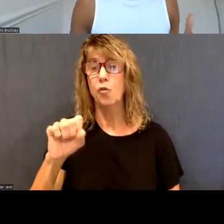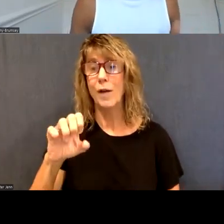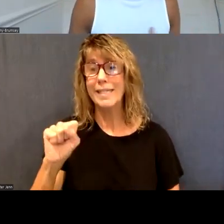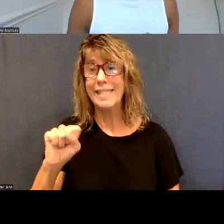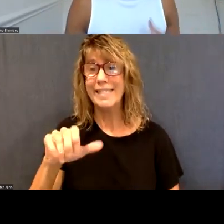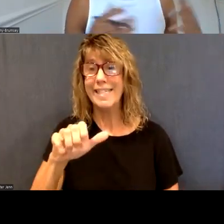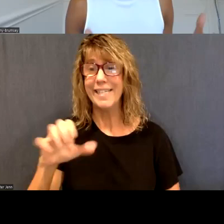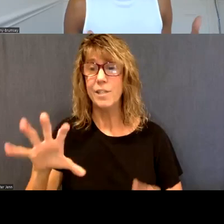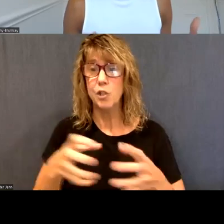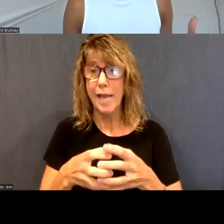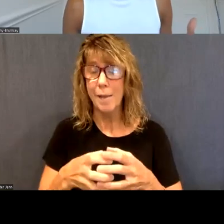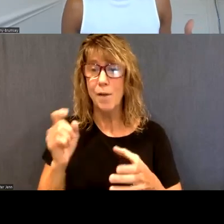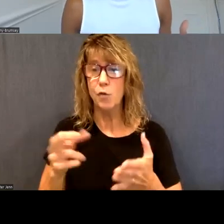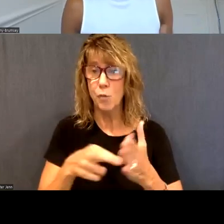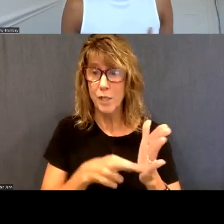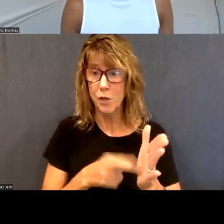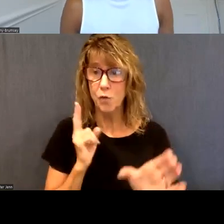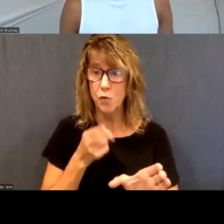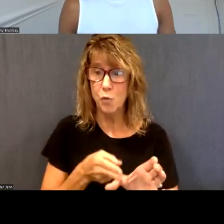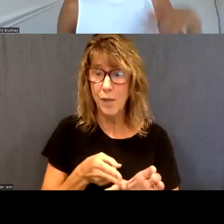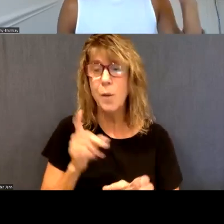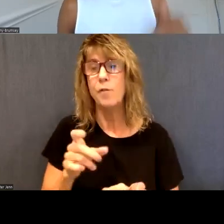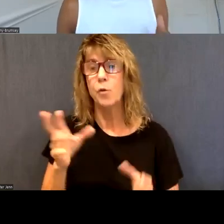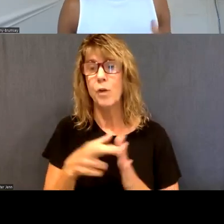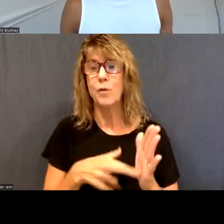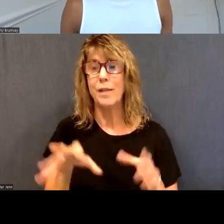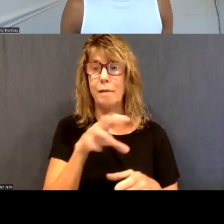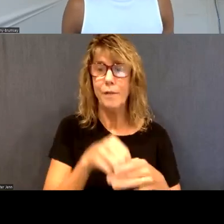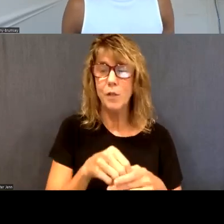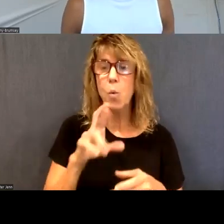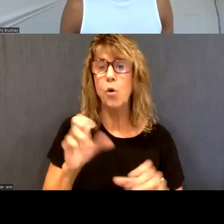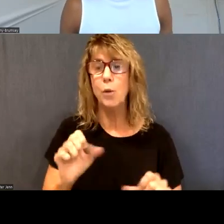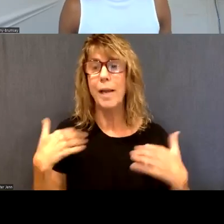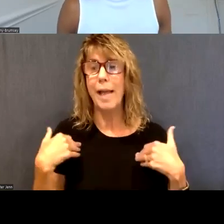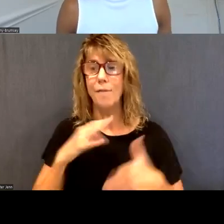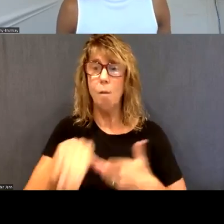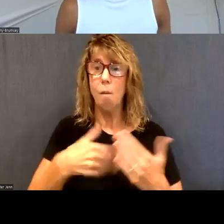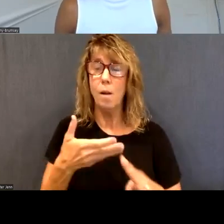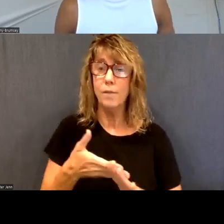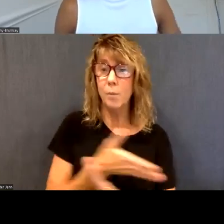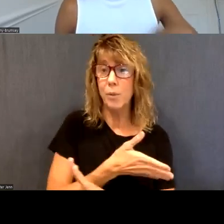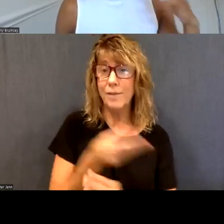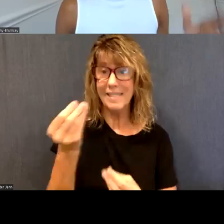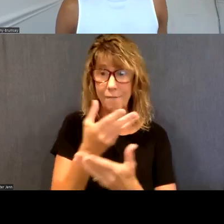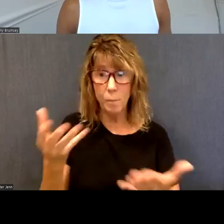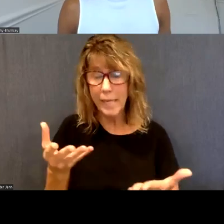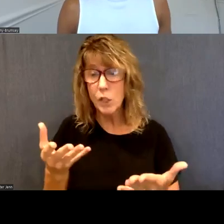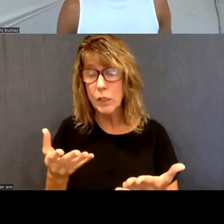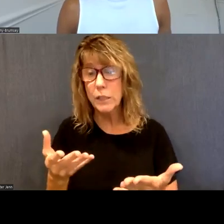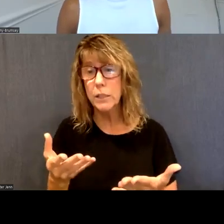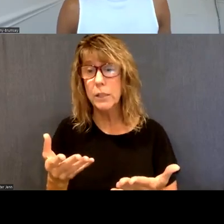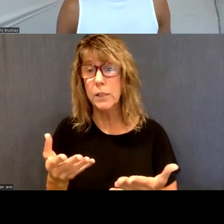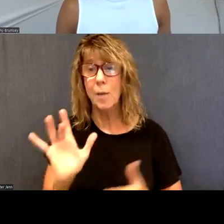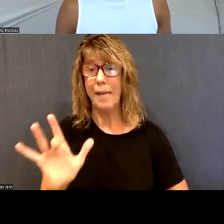which you have to do to get in, and everyone has to register individually, but also you can get all of the previous materials, click